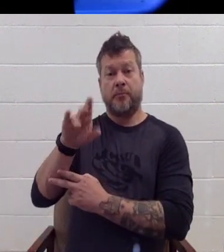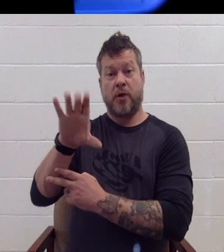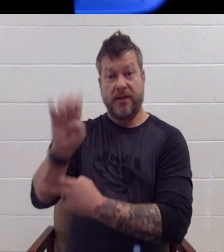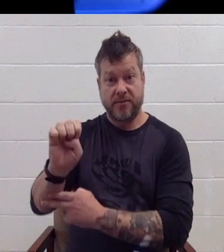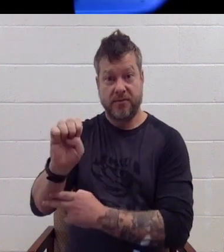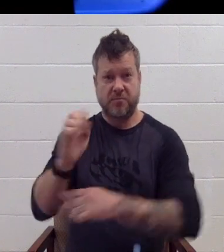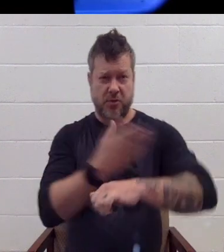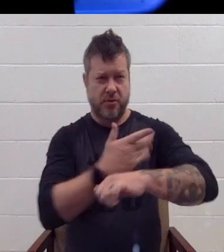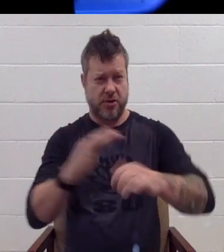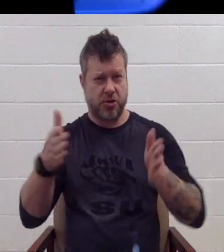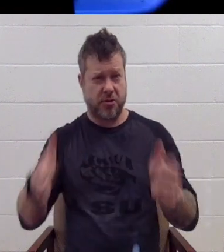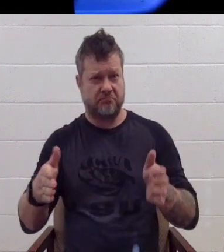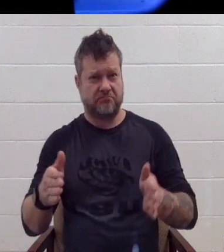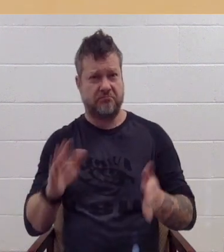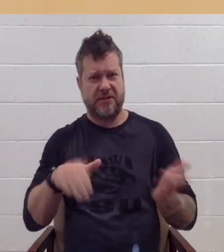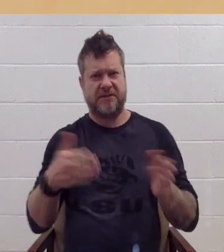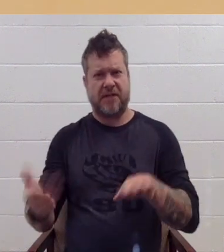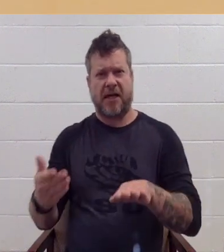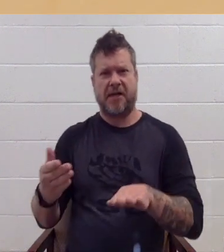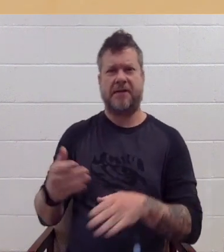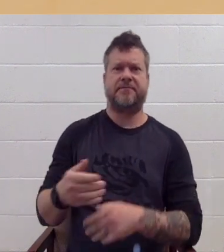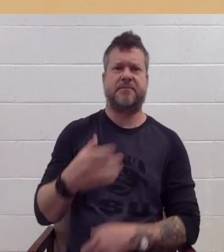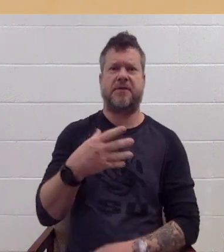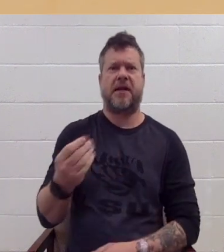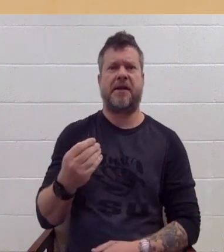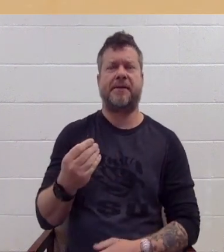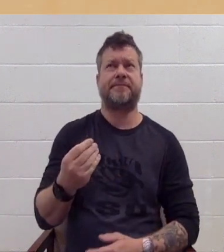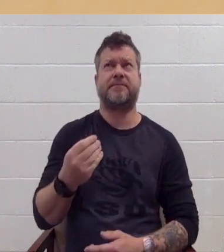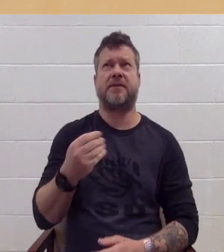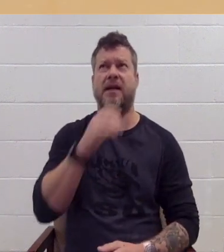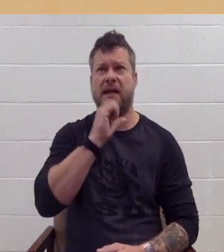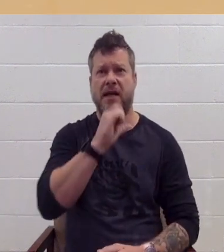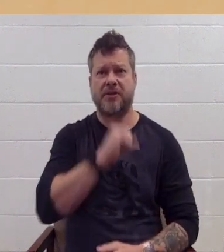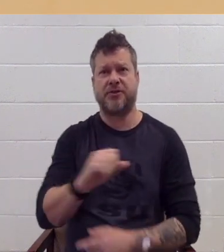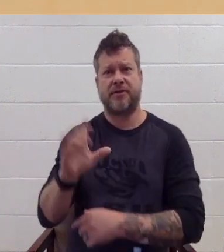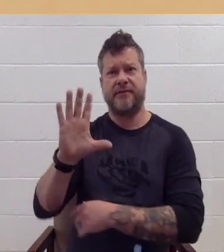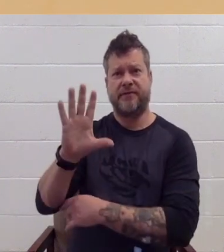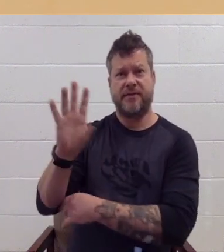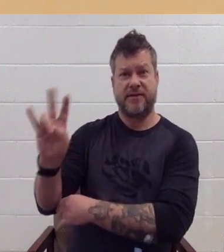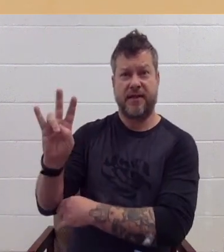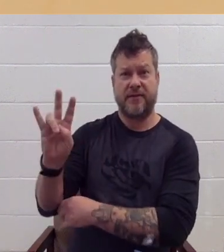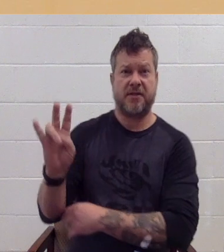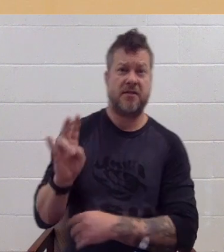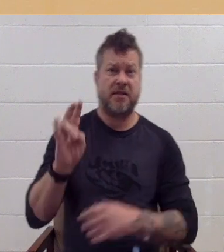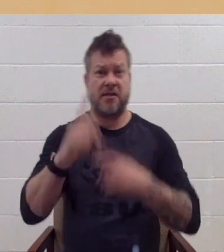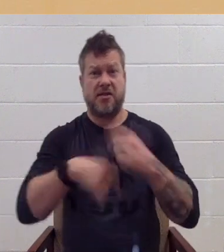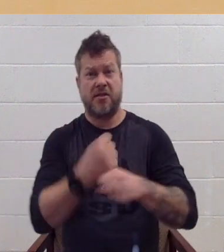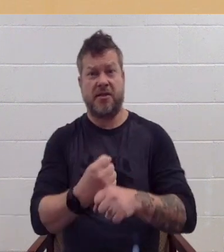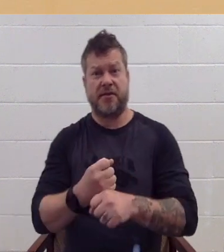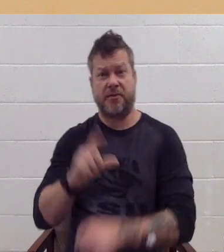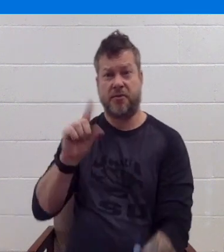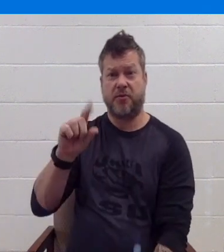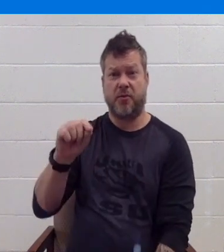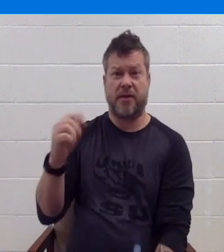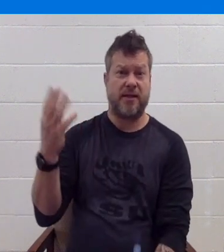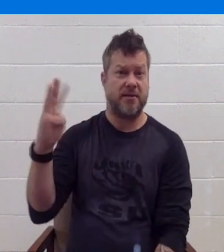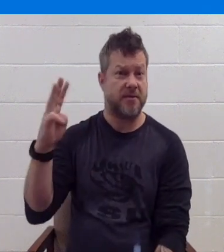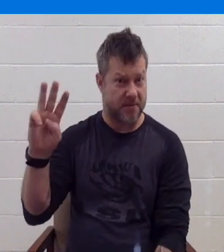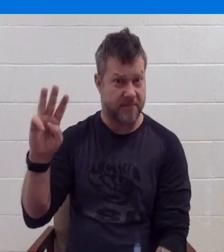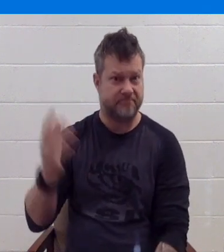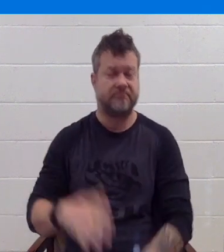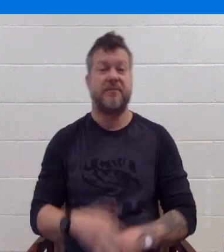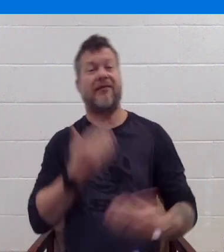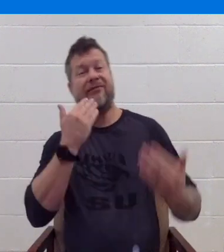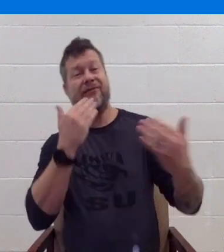in History. Back to you. Back Thanks for watching, Fair Necessity's WVSDB News. Back you. Back